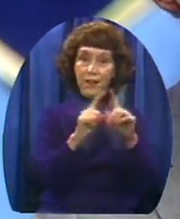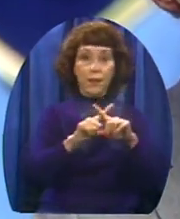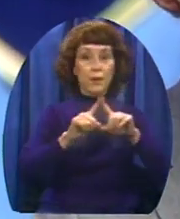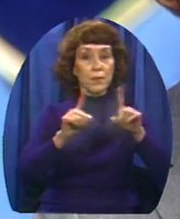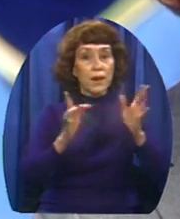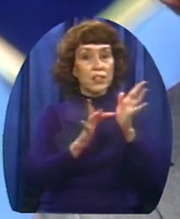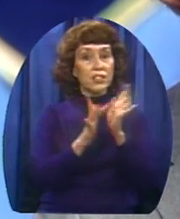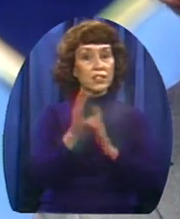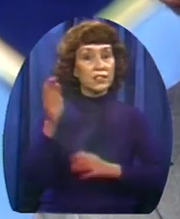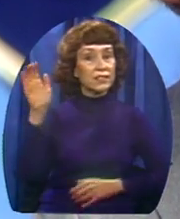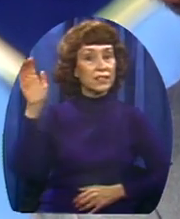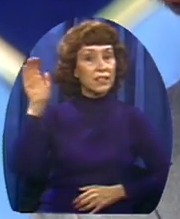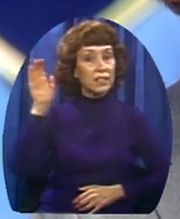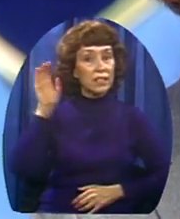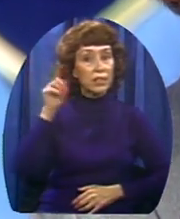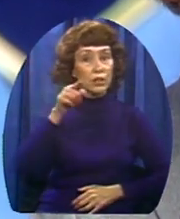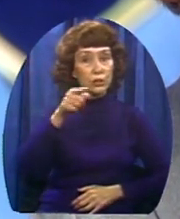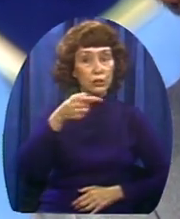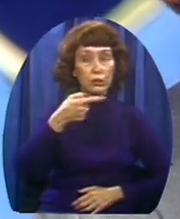you say